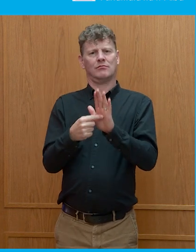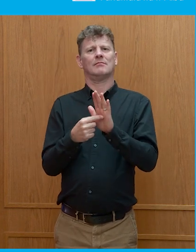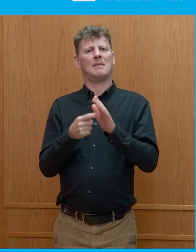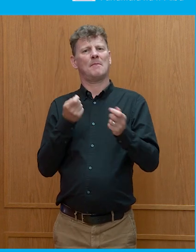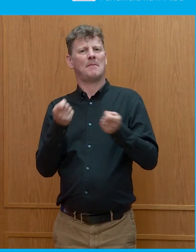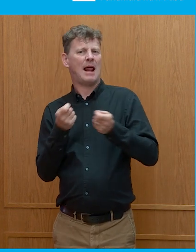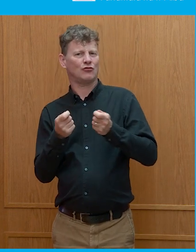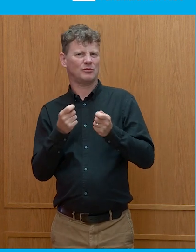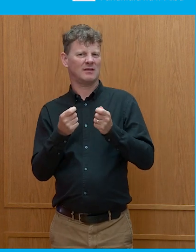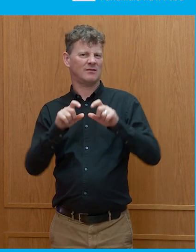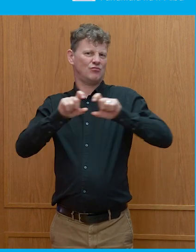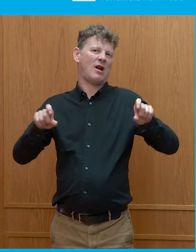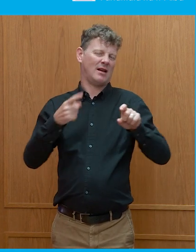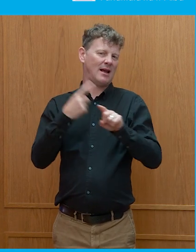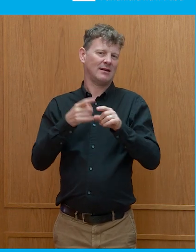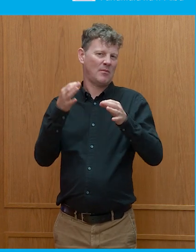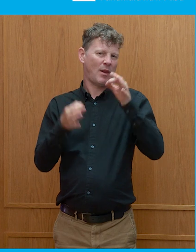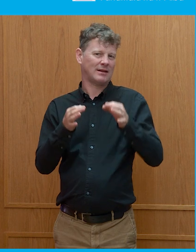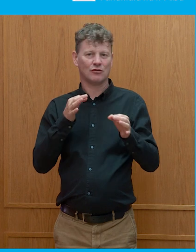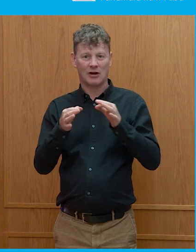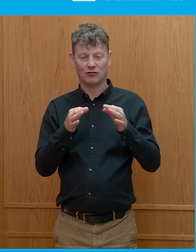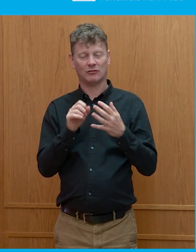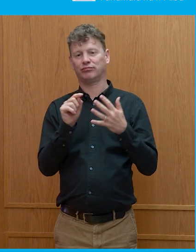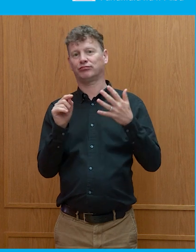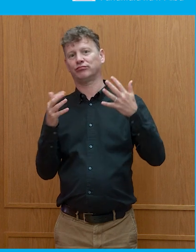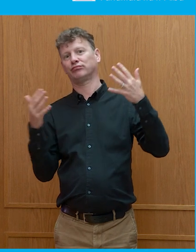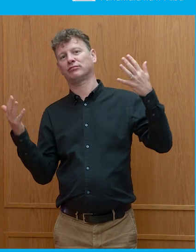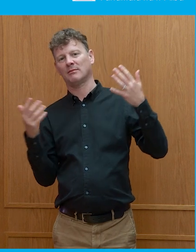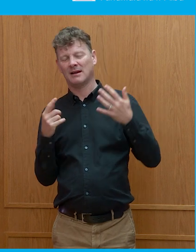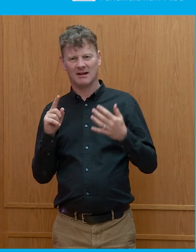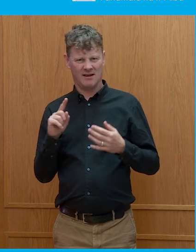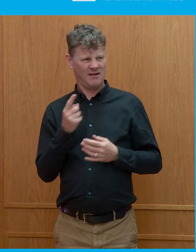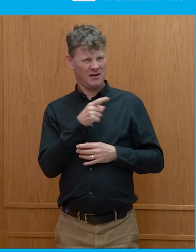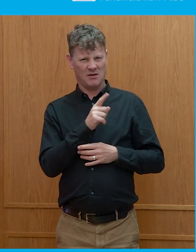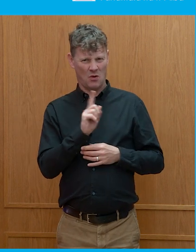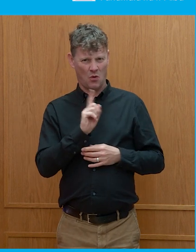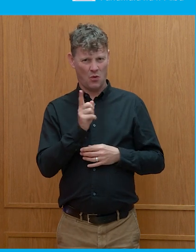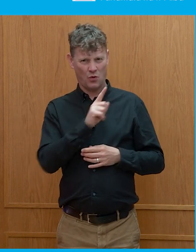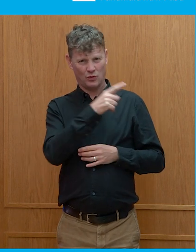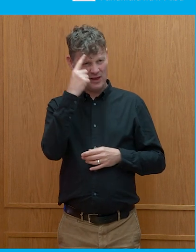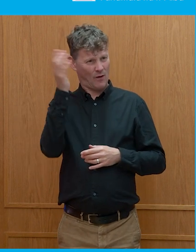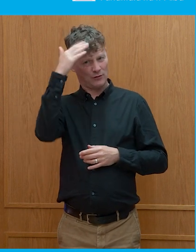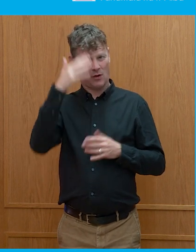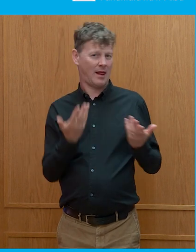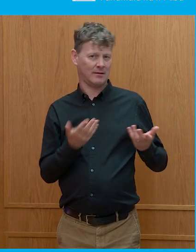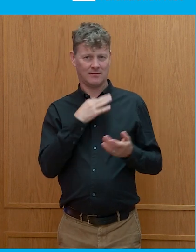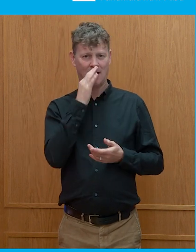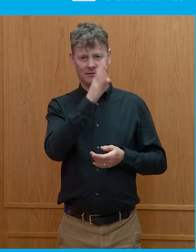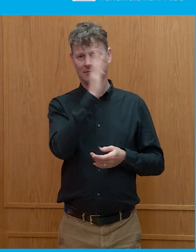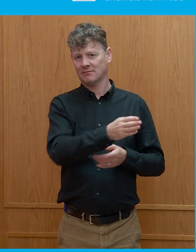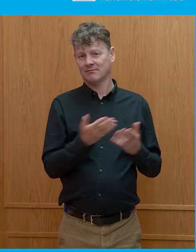strategy. And yet that all sounds terribly impressive. And yet the first thing I asked when I met him is, what do you think of Donald? But we'll get around to that as well.